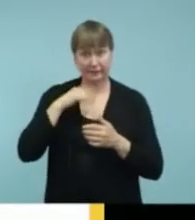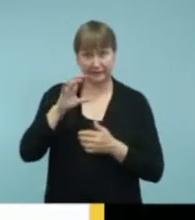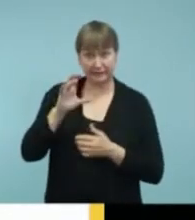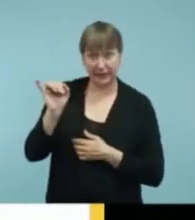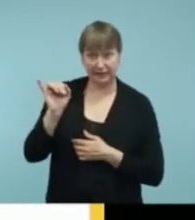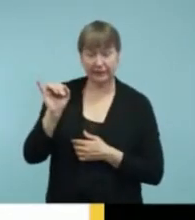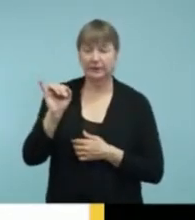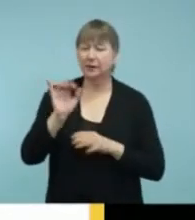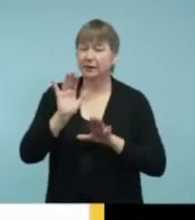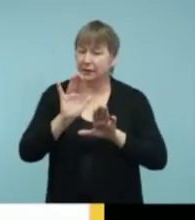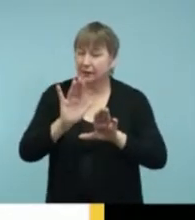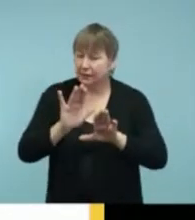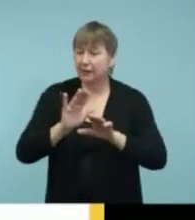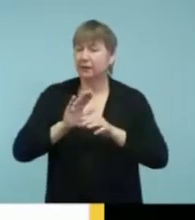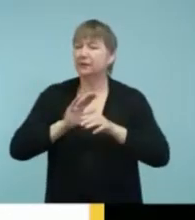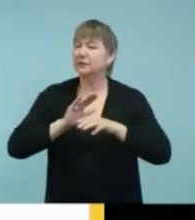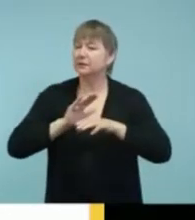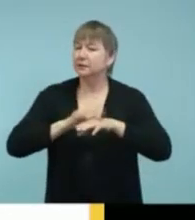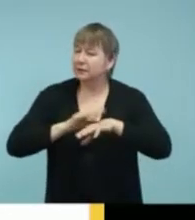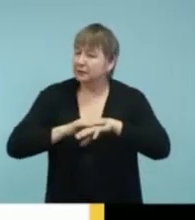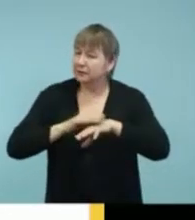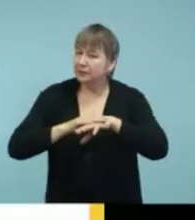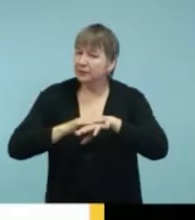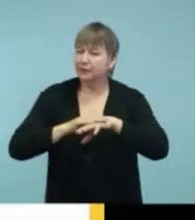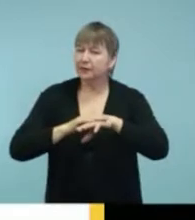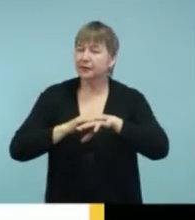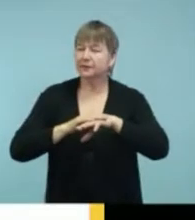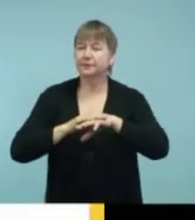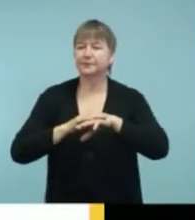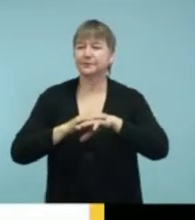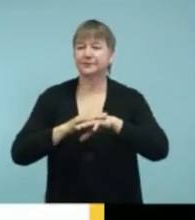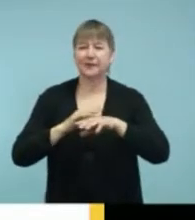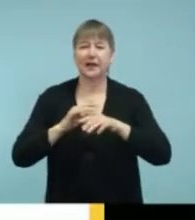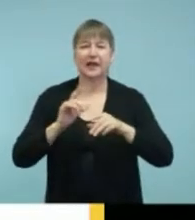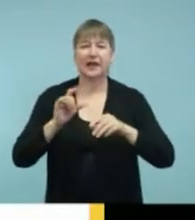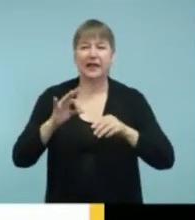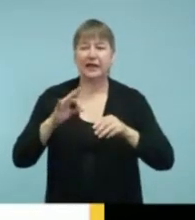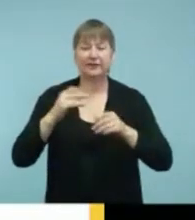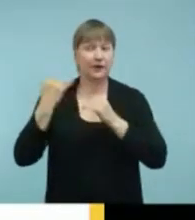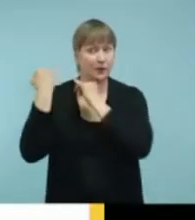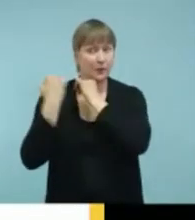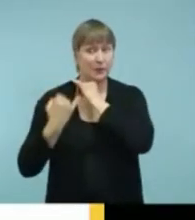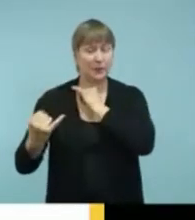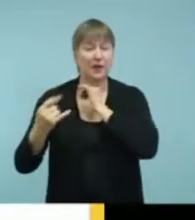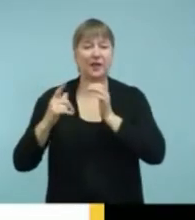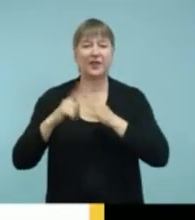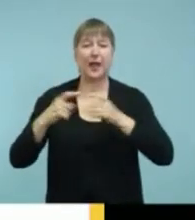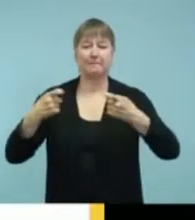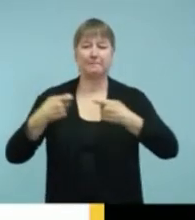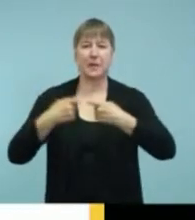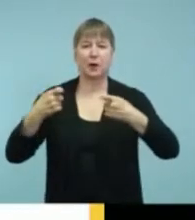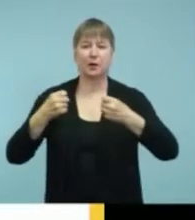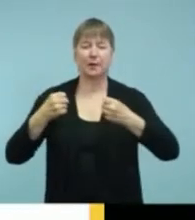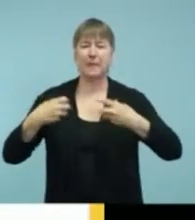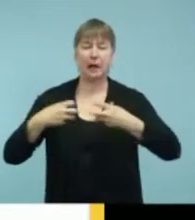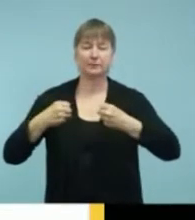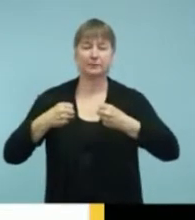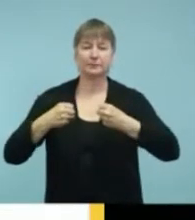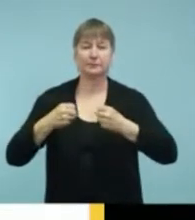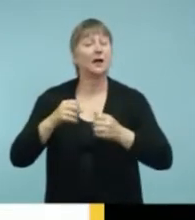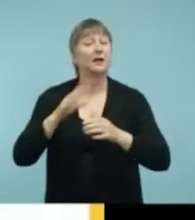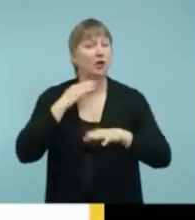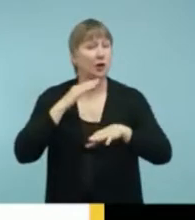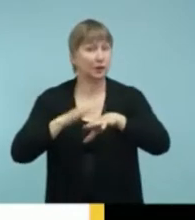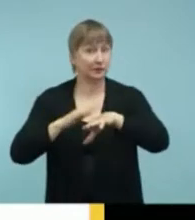to be careful to mourn against any kind of power surges. So, I recommend that if a student